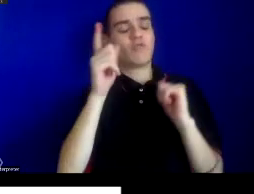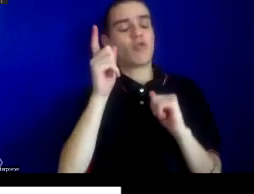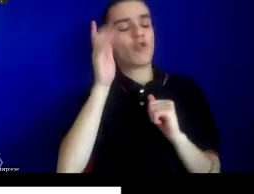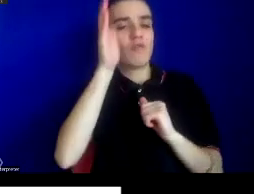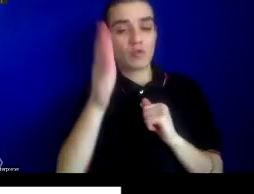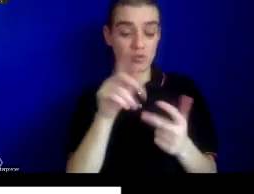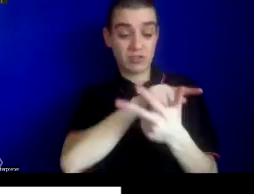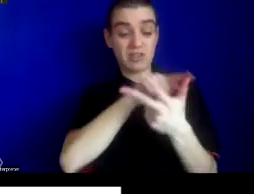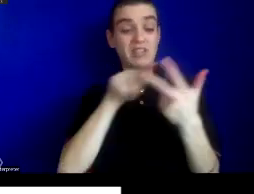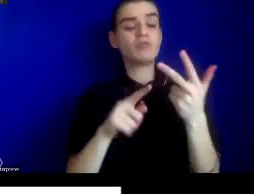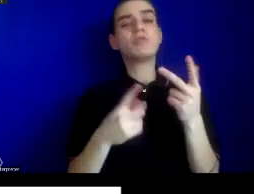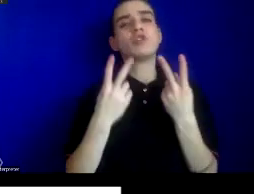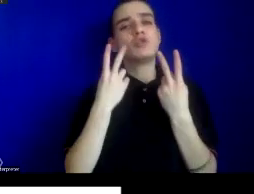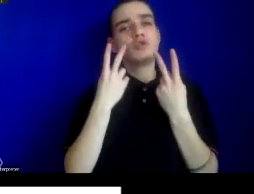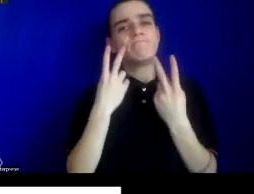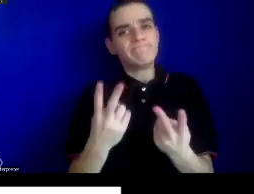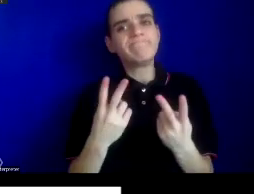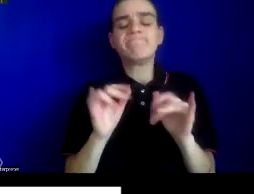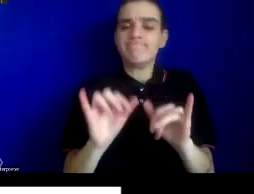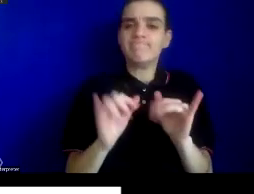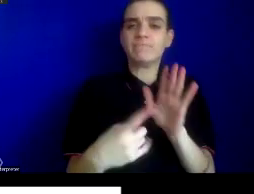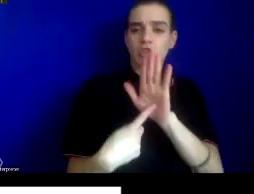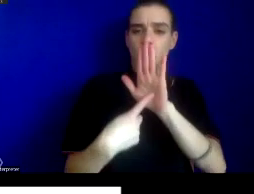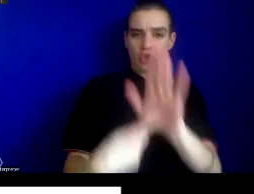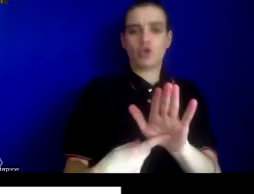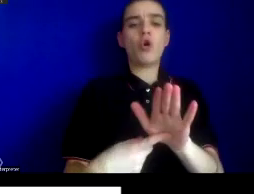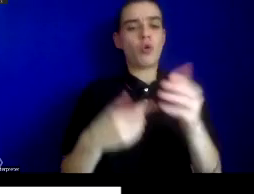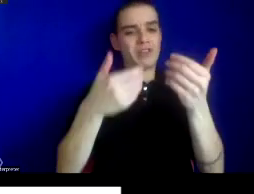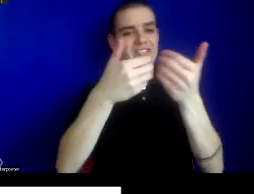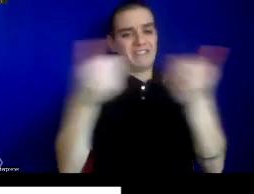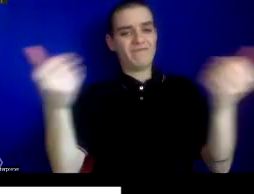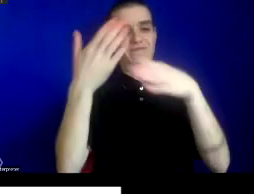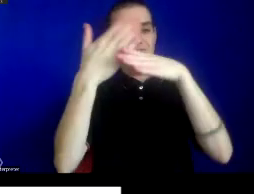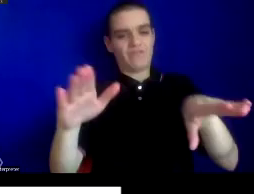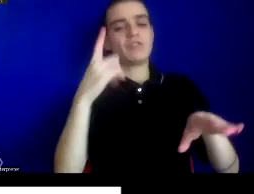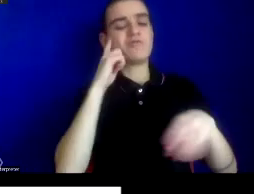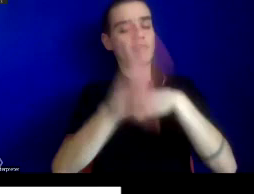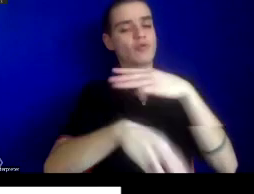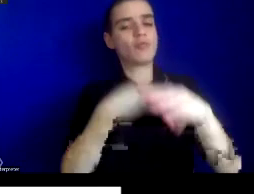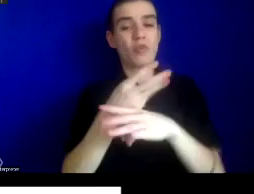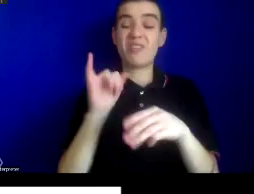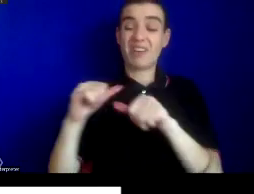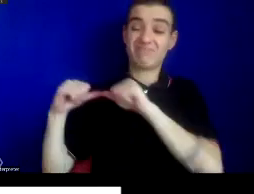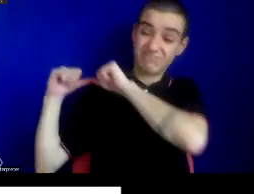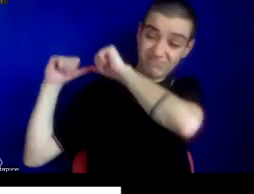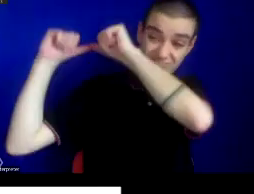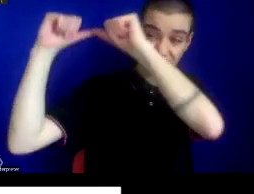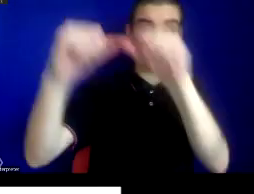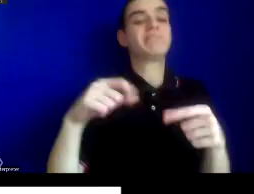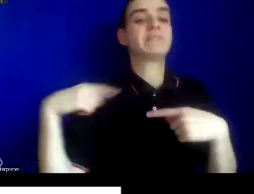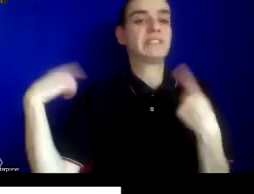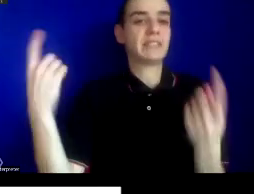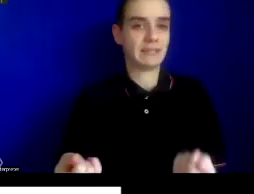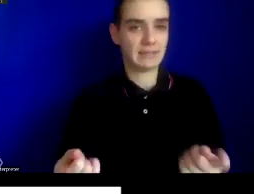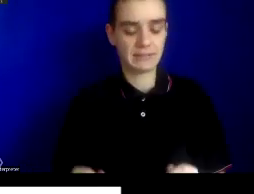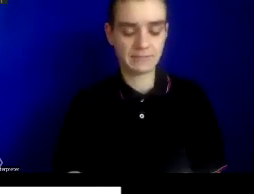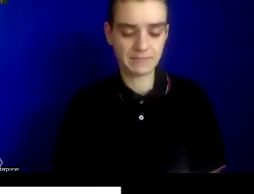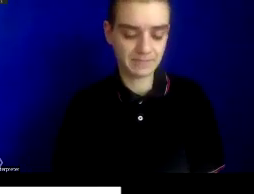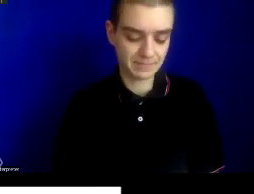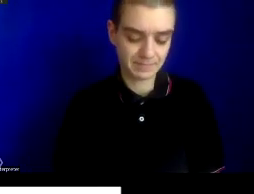a particular vision of division of the world that persists across the time periods considered, you know, from the